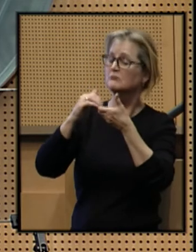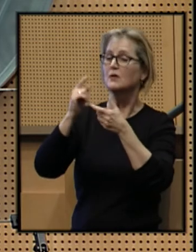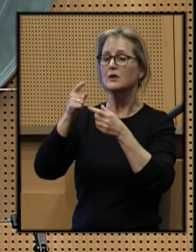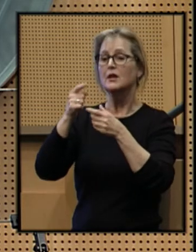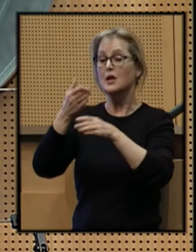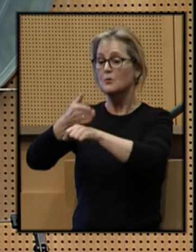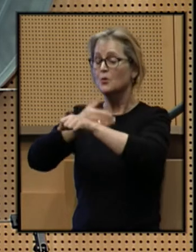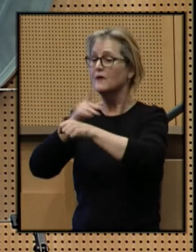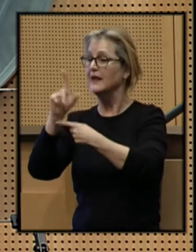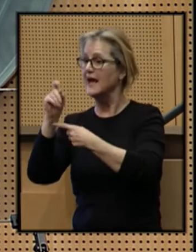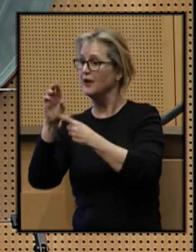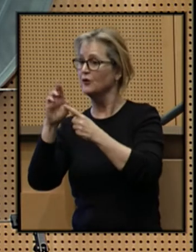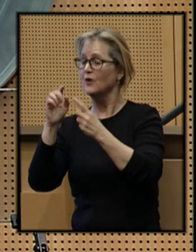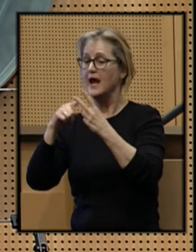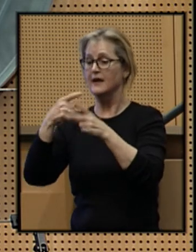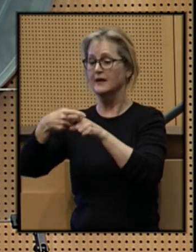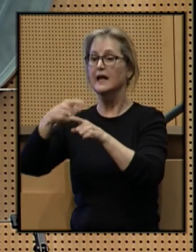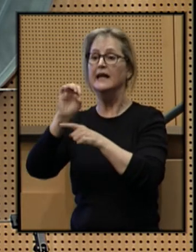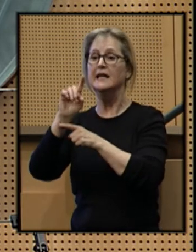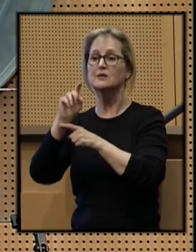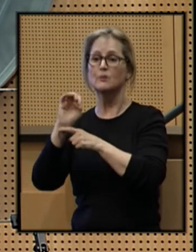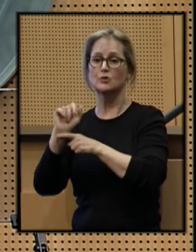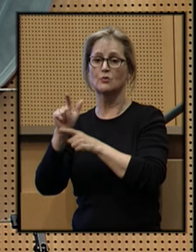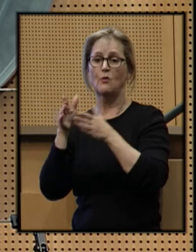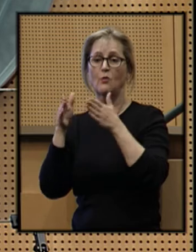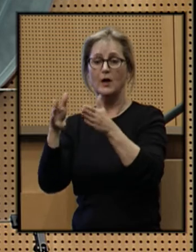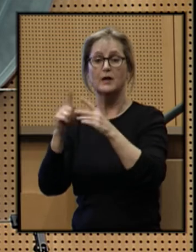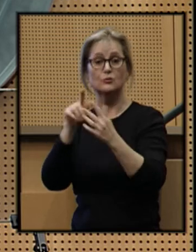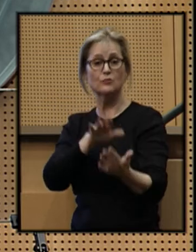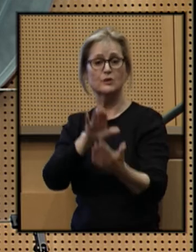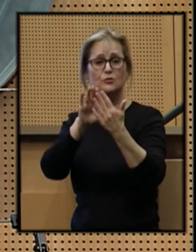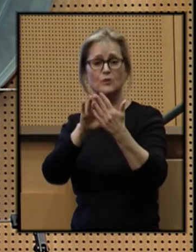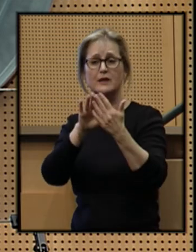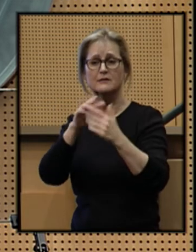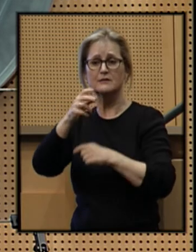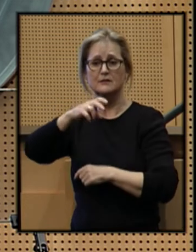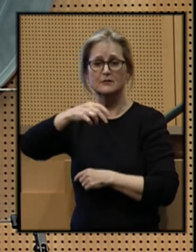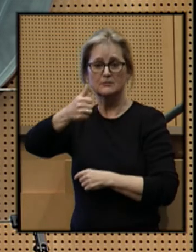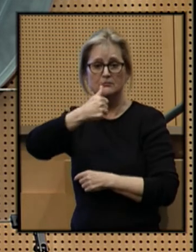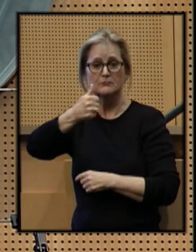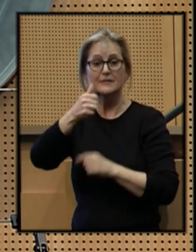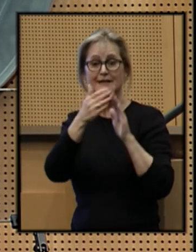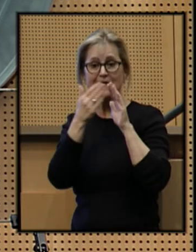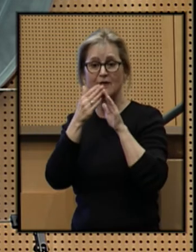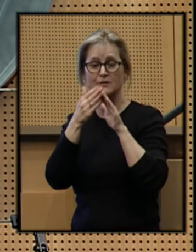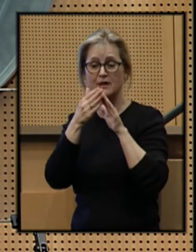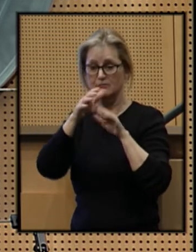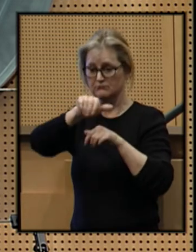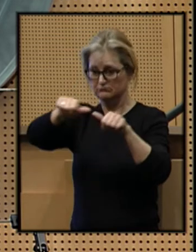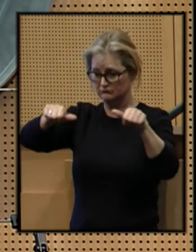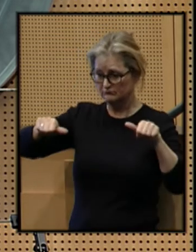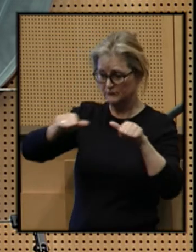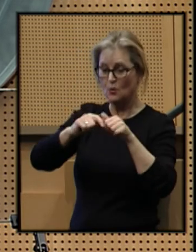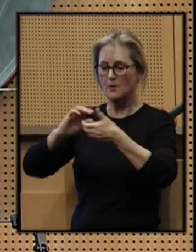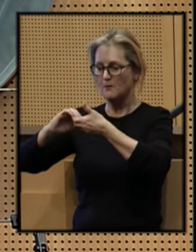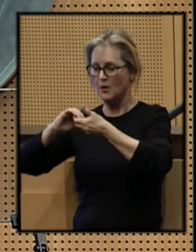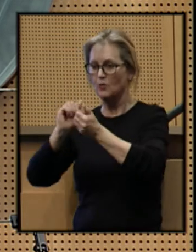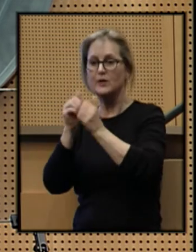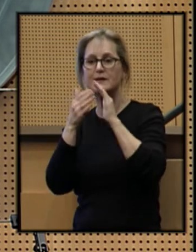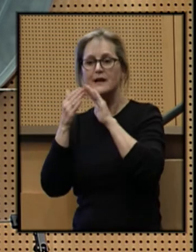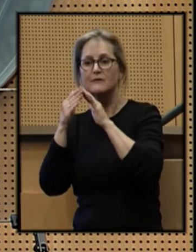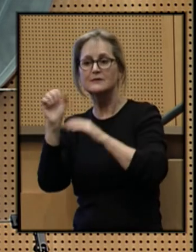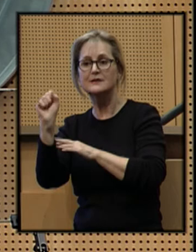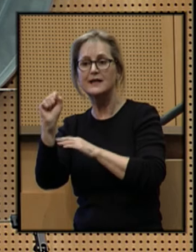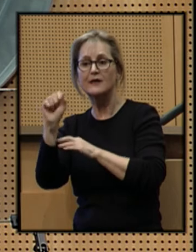Lander and East Marginal Way. To address the mobility challenges in our downtown core, we are partnering with the Downtown